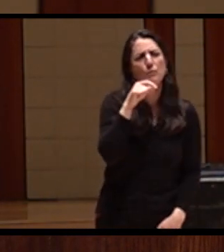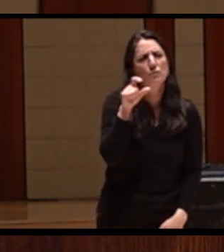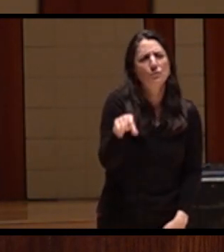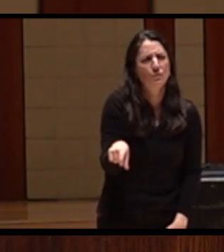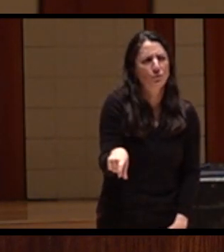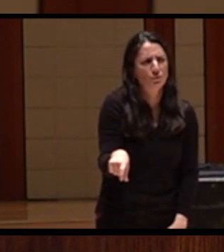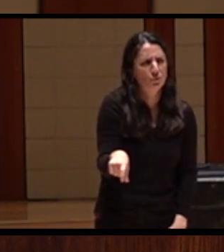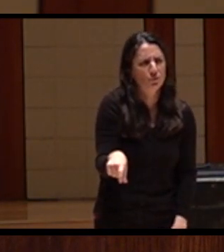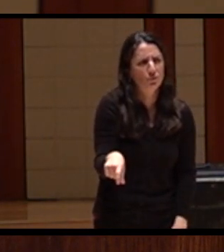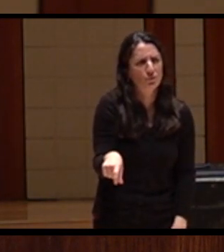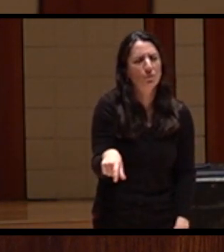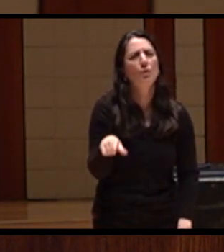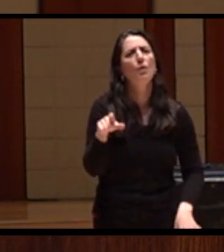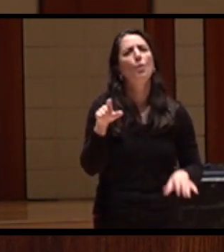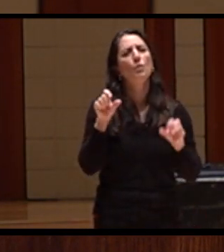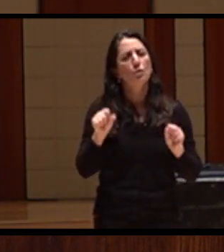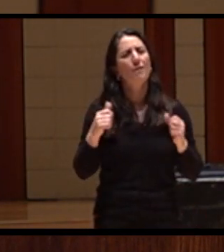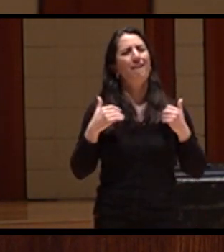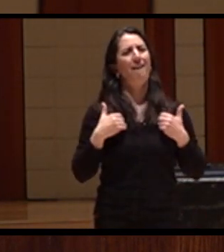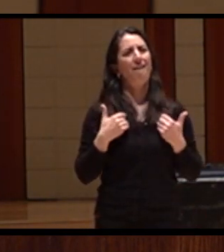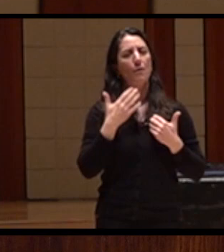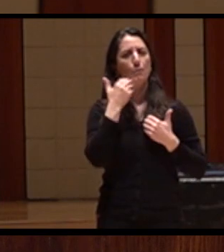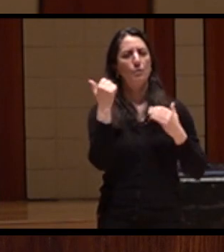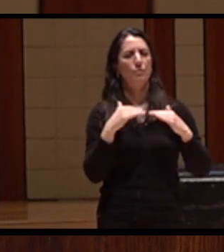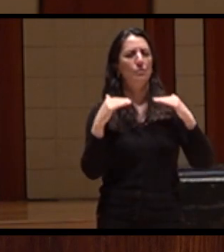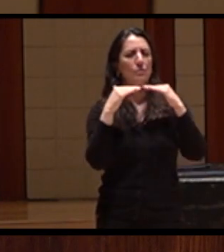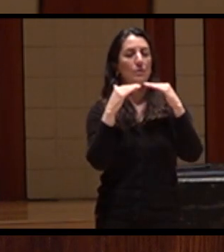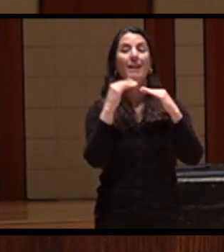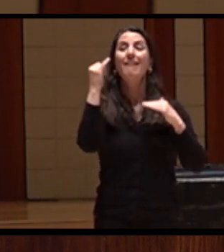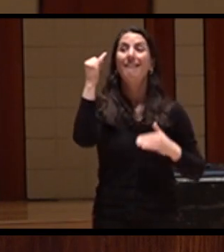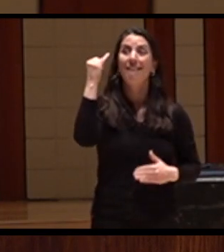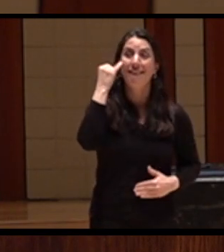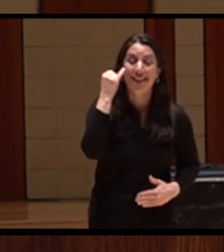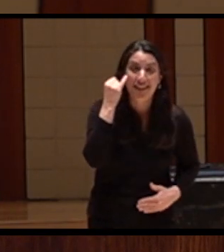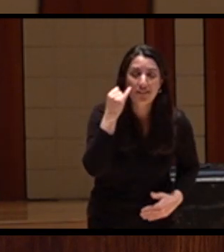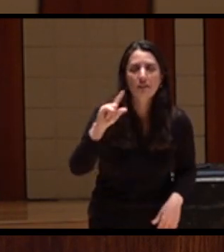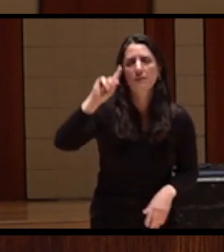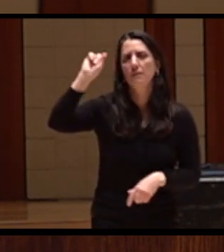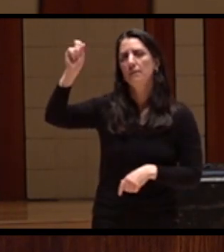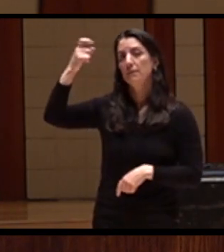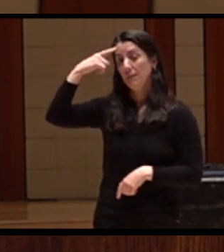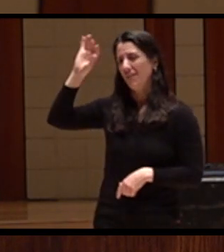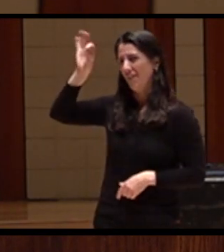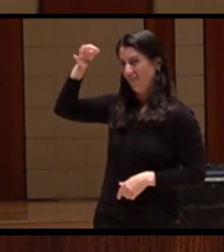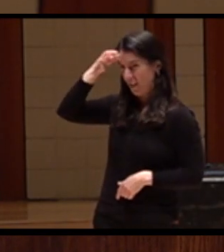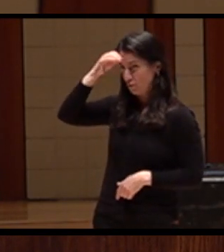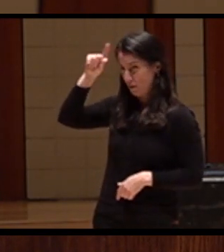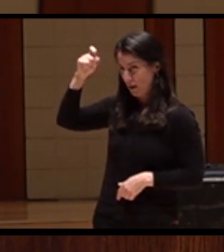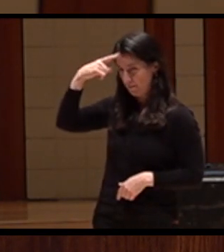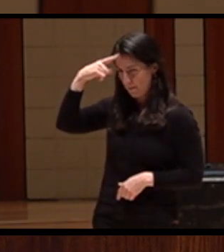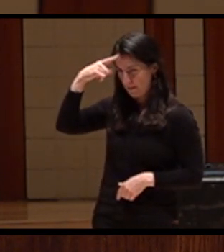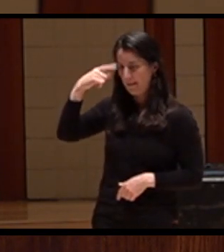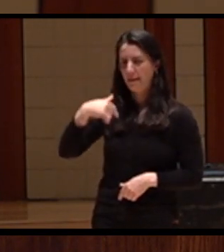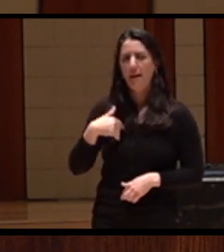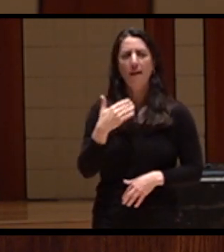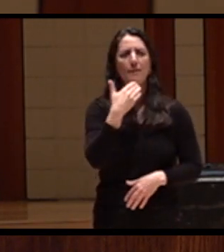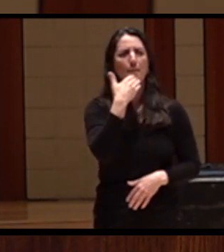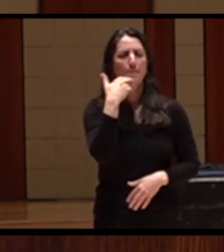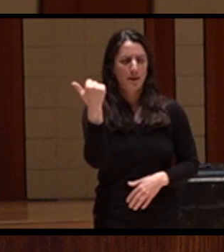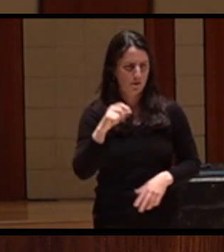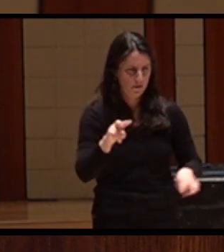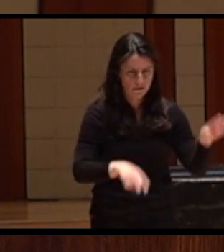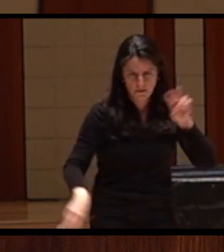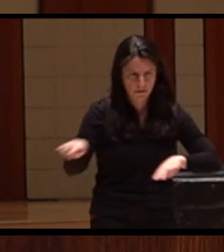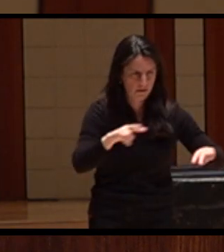project. There's a lack of flexibility and ability of the parties who are so impacted by